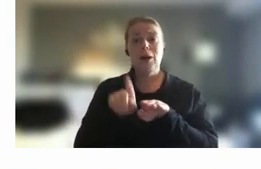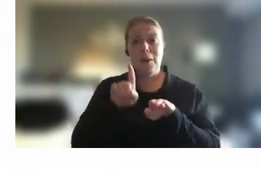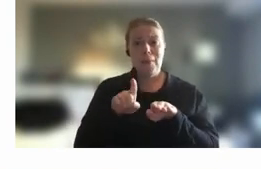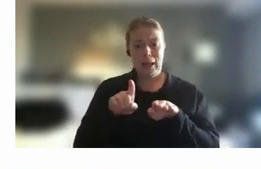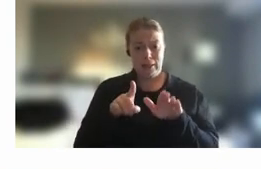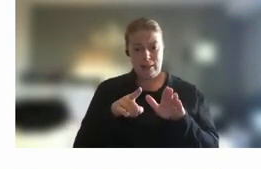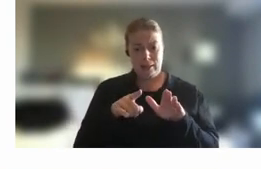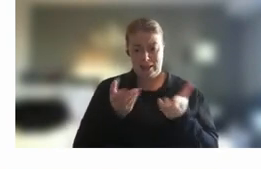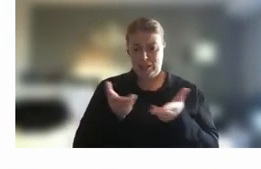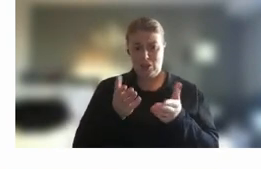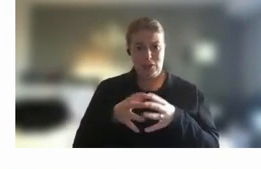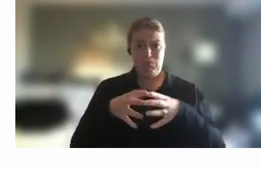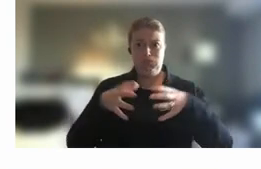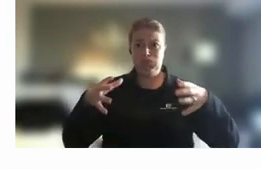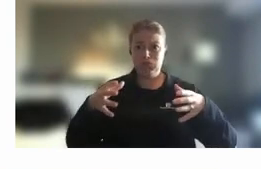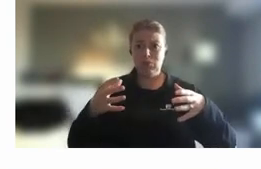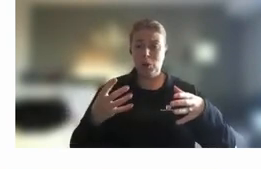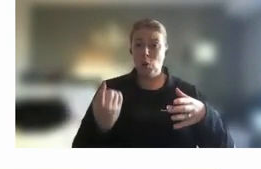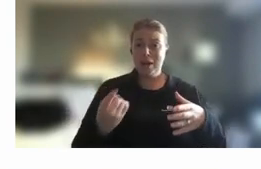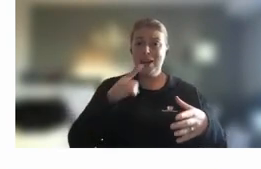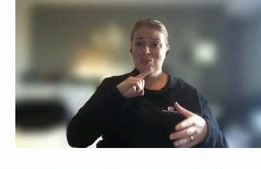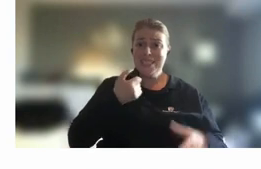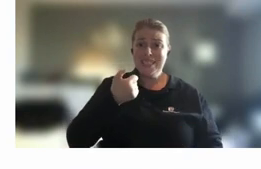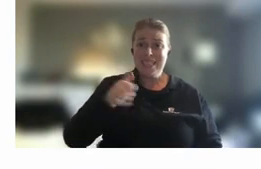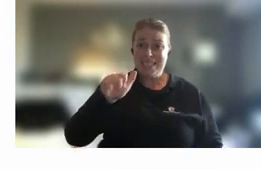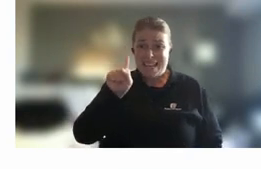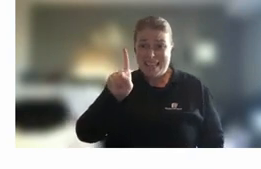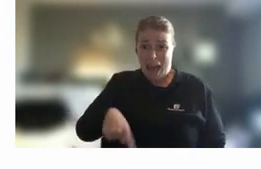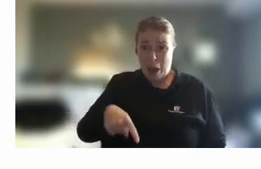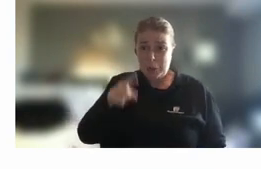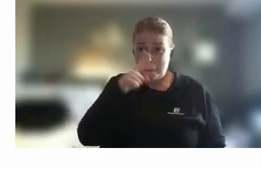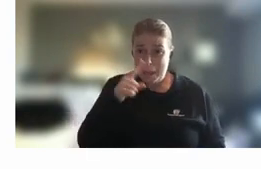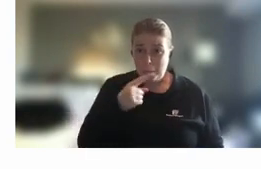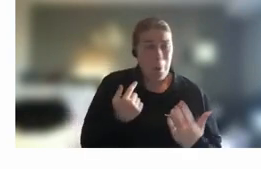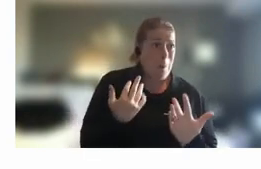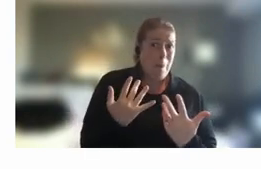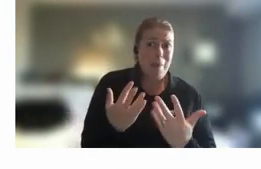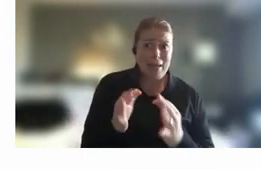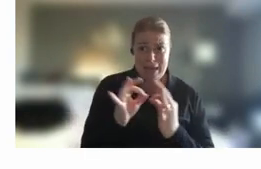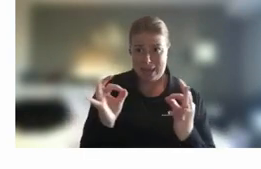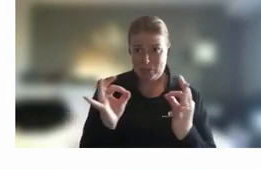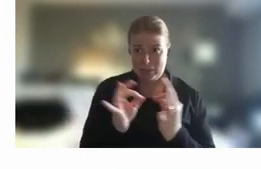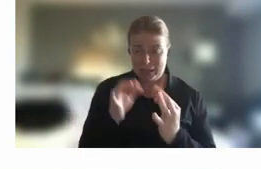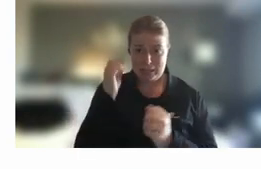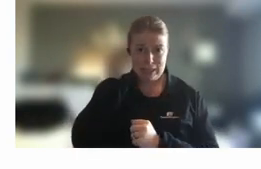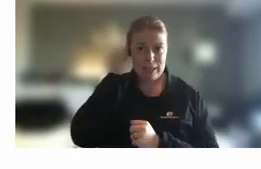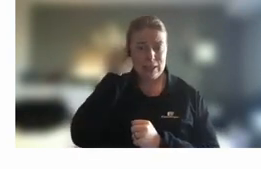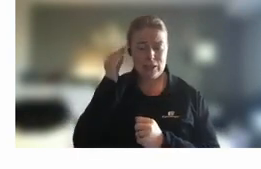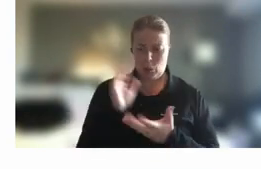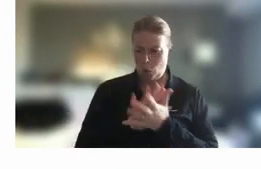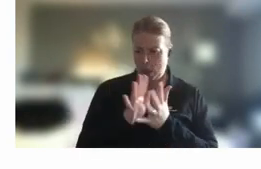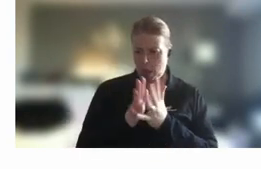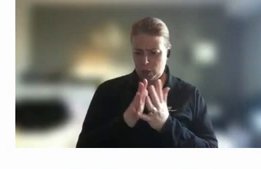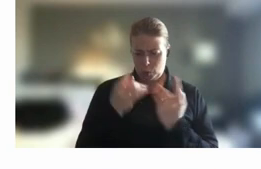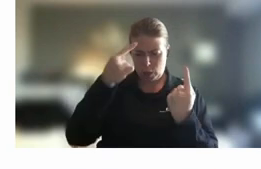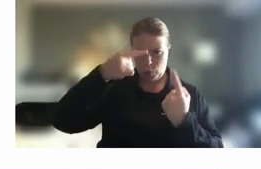160 000 people many many agencies and so then of course the work is in thinking through exactly how